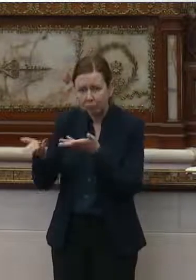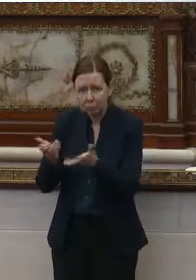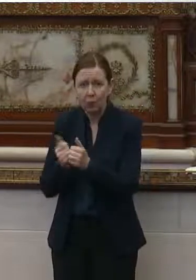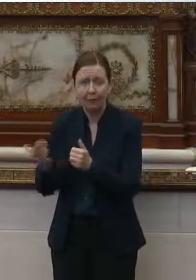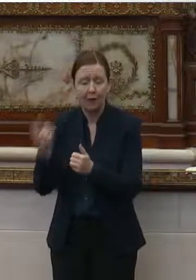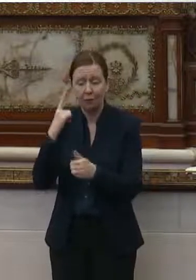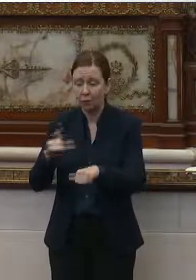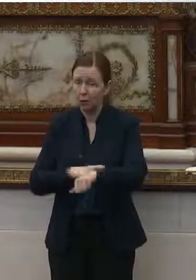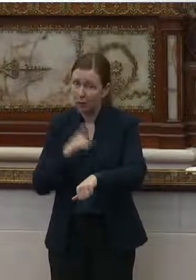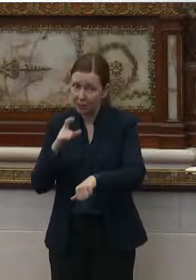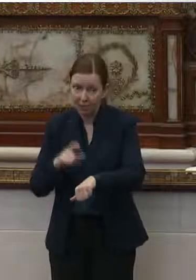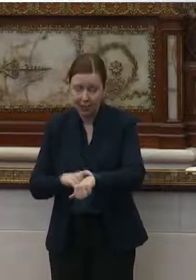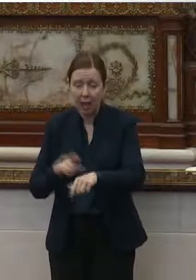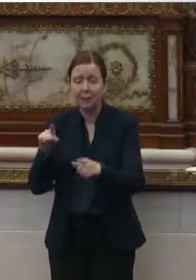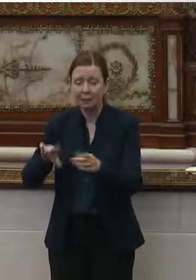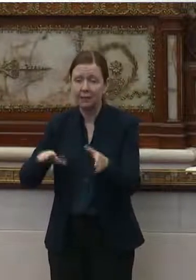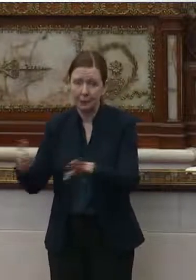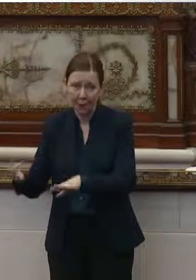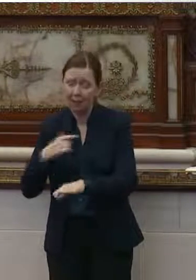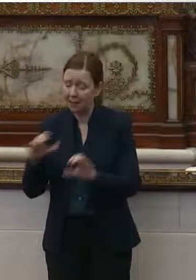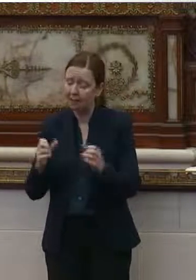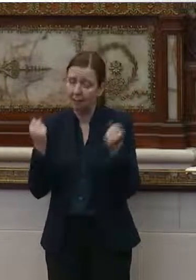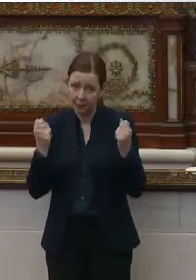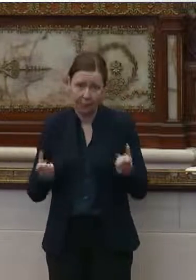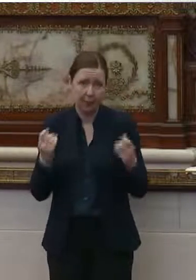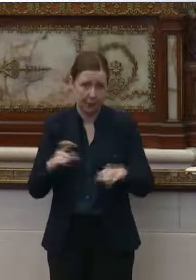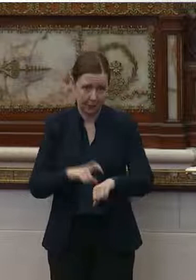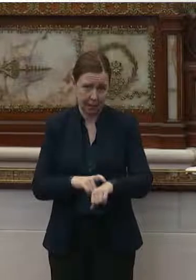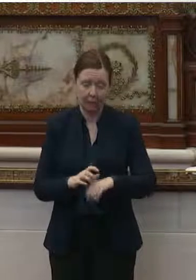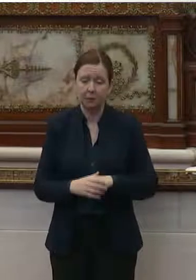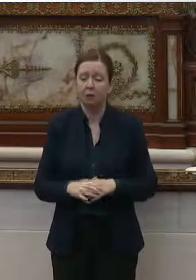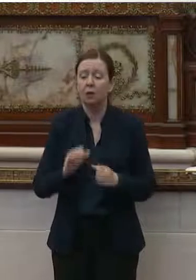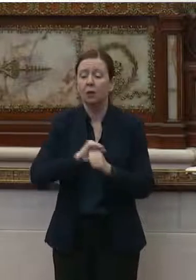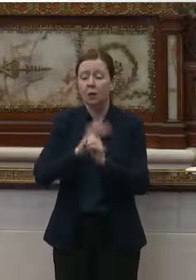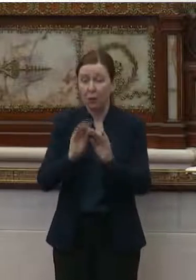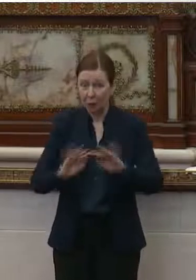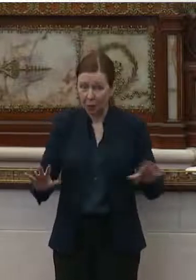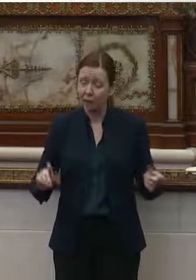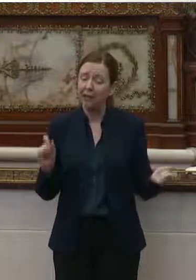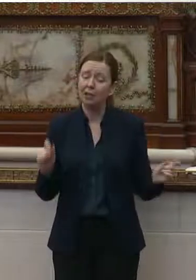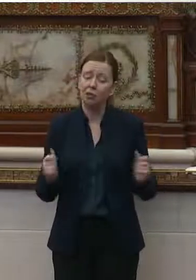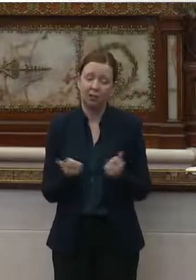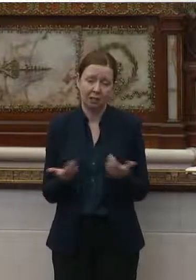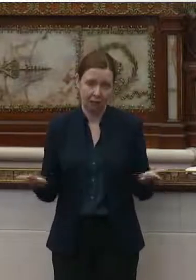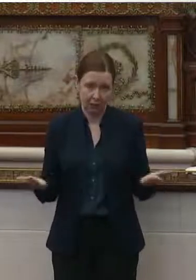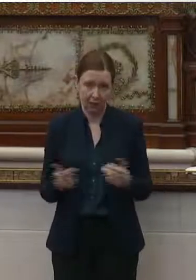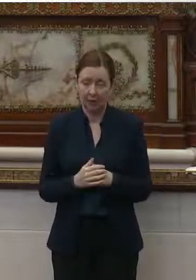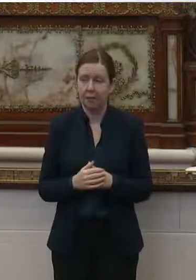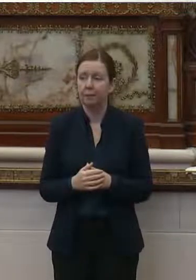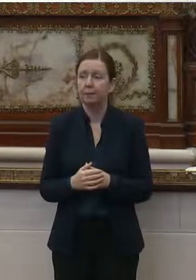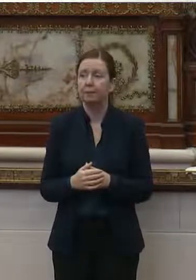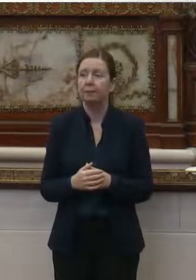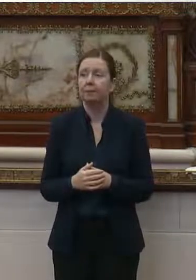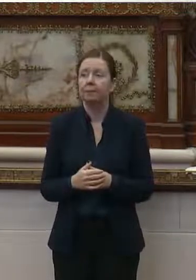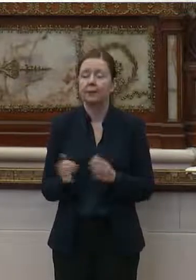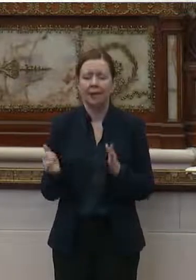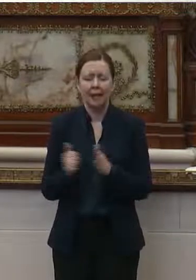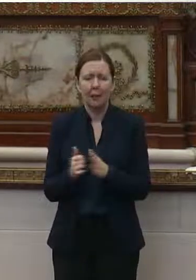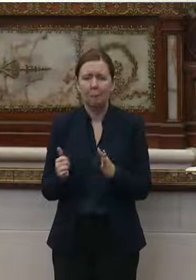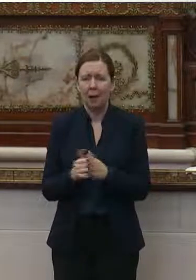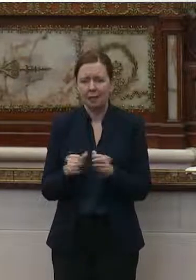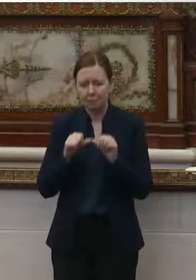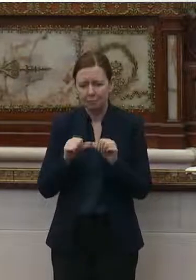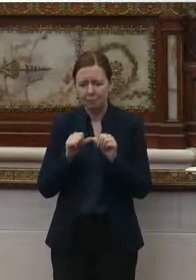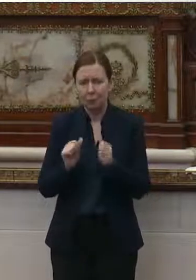as long as it takes until they pass. And I've done that many times. COVID, however, has changed that. It was impossible to keep